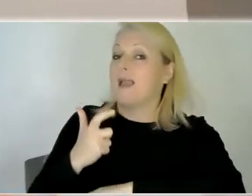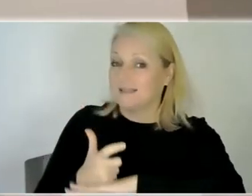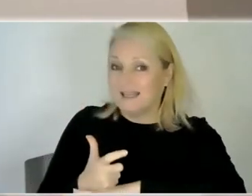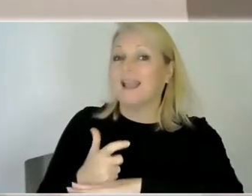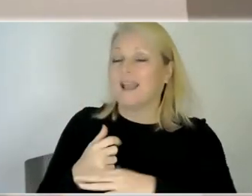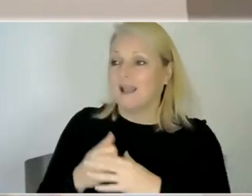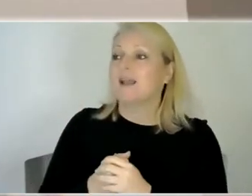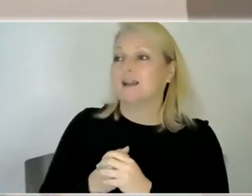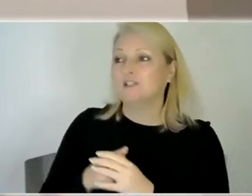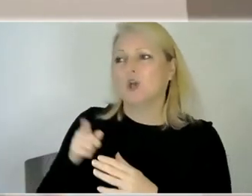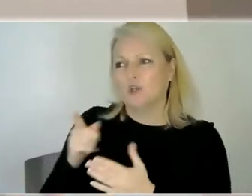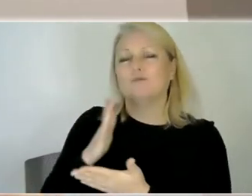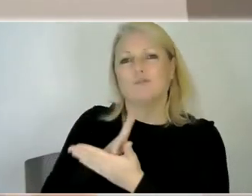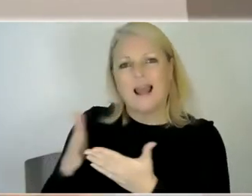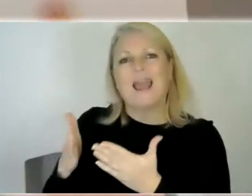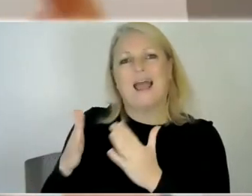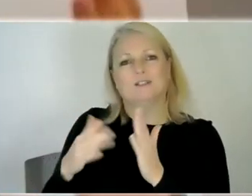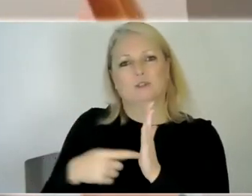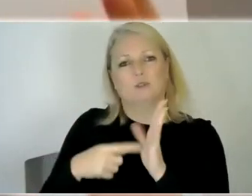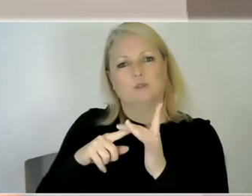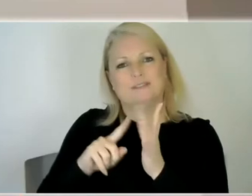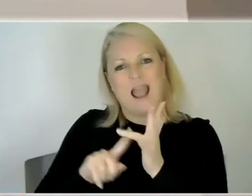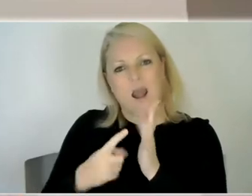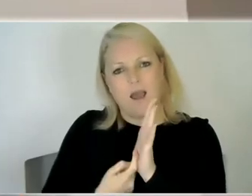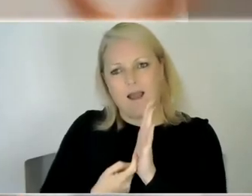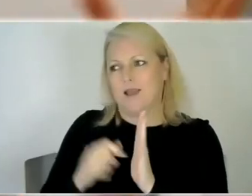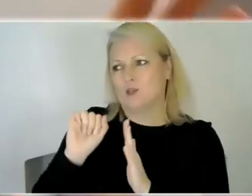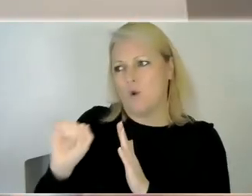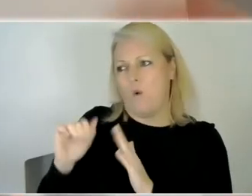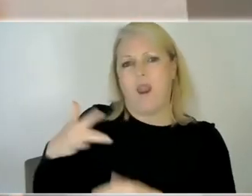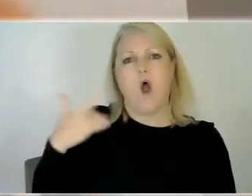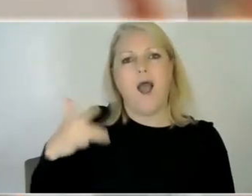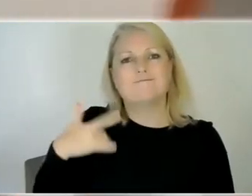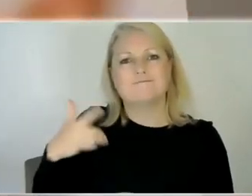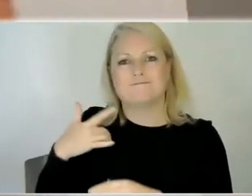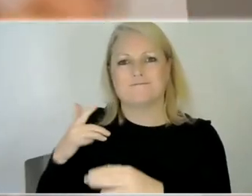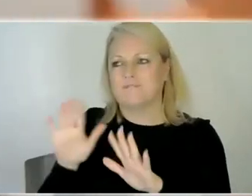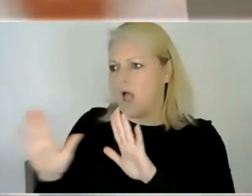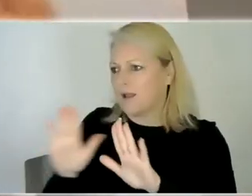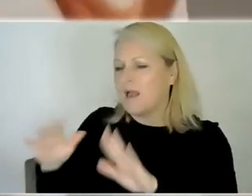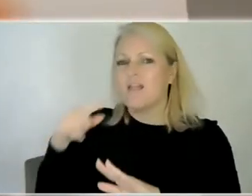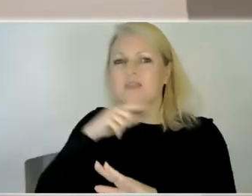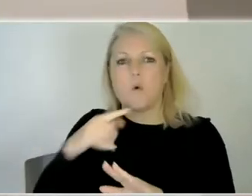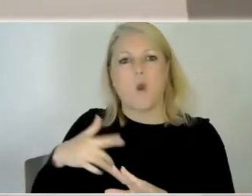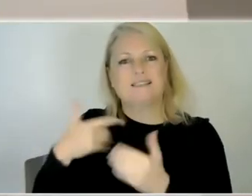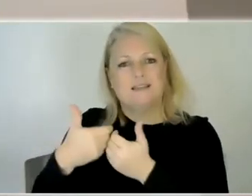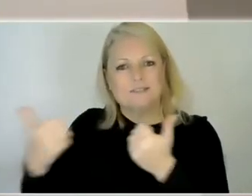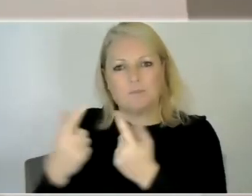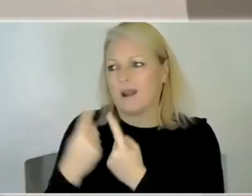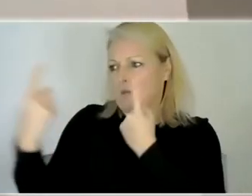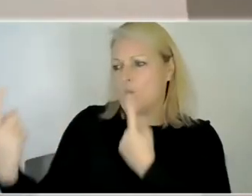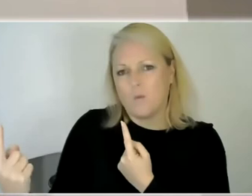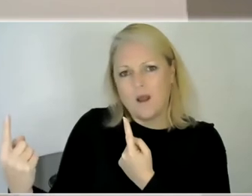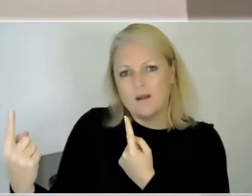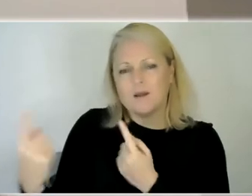to tailor um you know your lives around the different needs and having the two boys um you know live separately most of the time